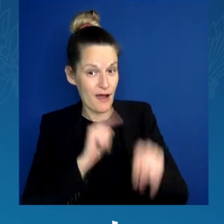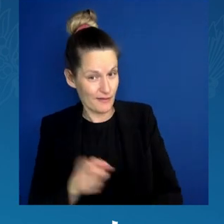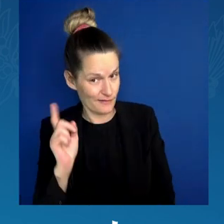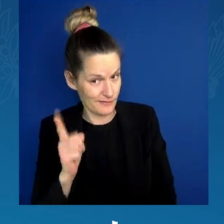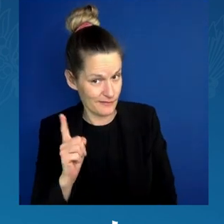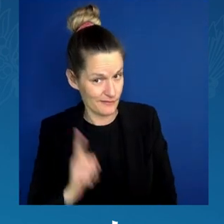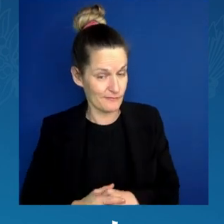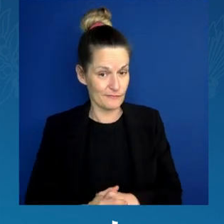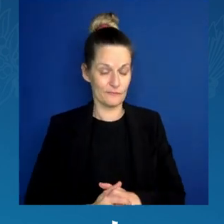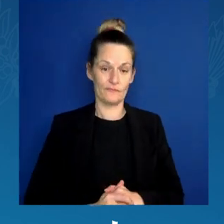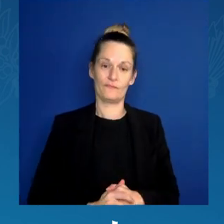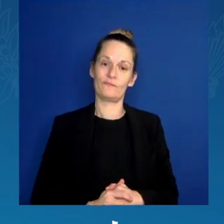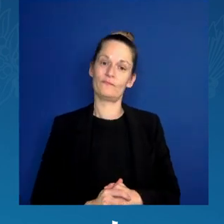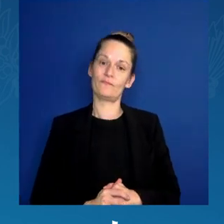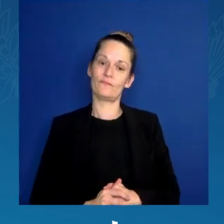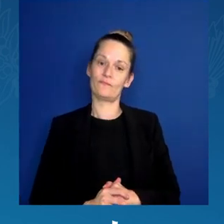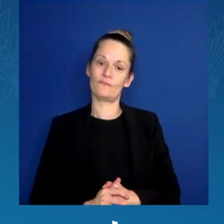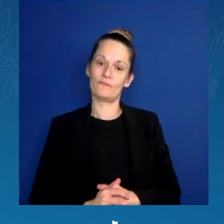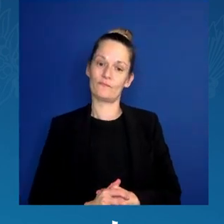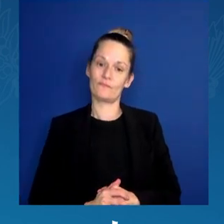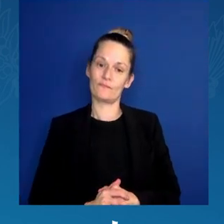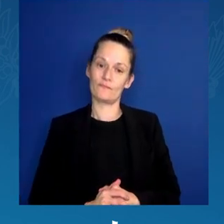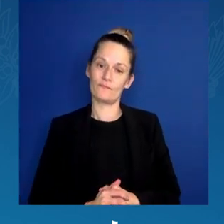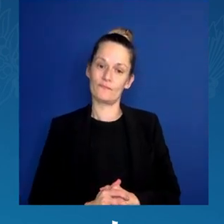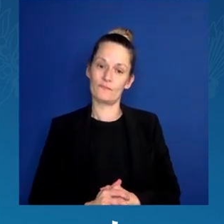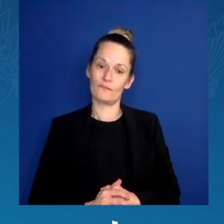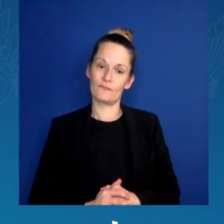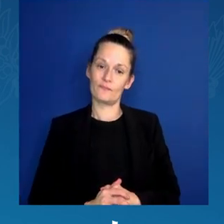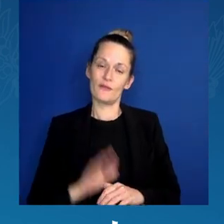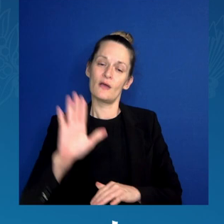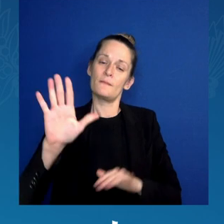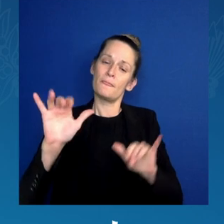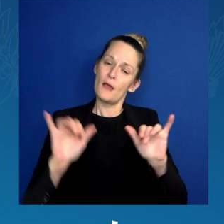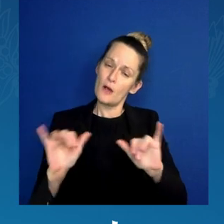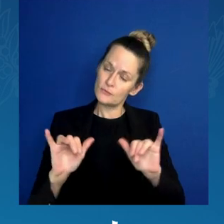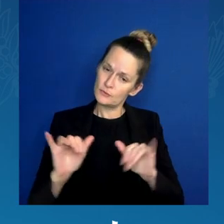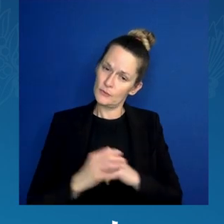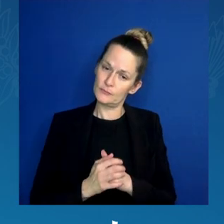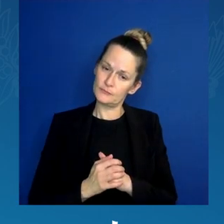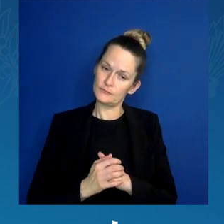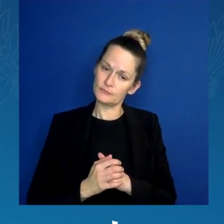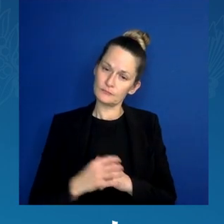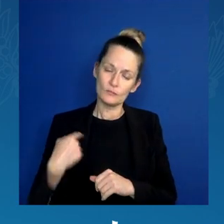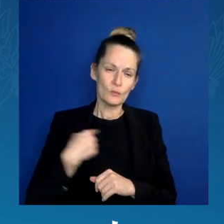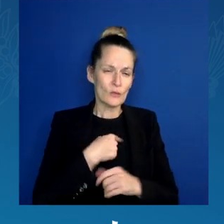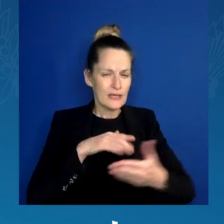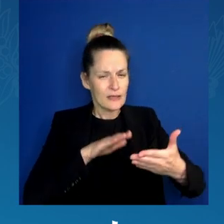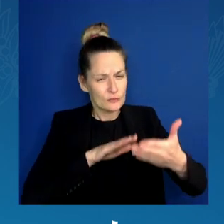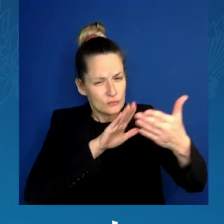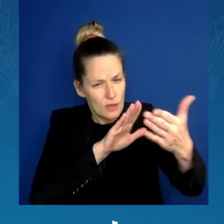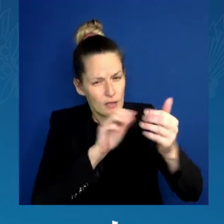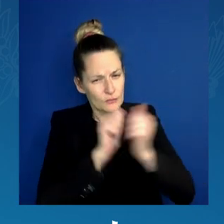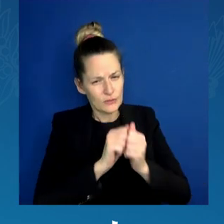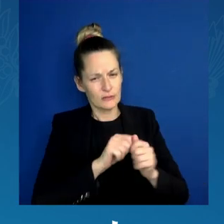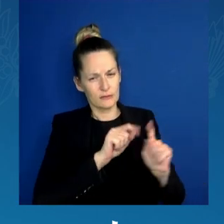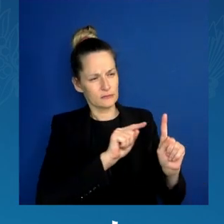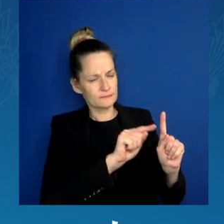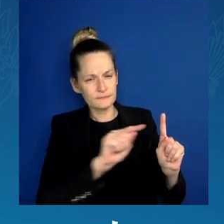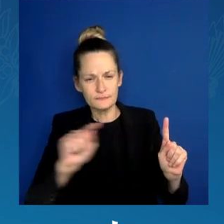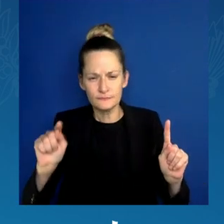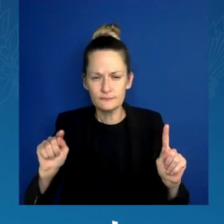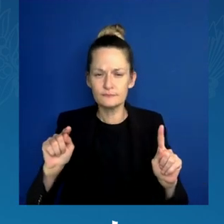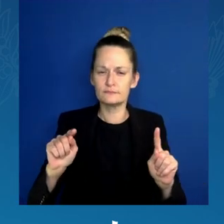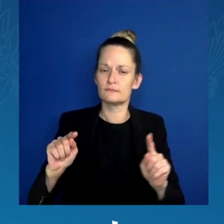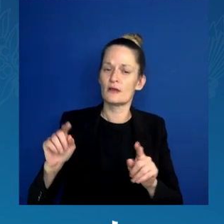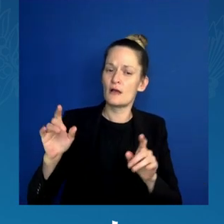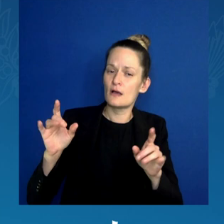And we are also dealing with the fact that when we deal with extreme crises in terms of the